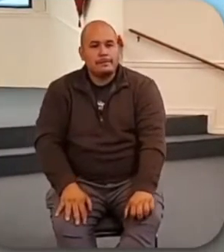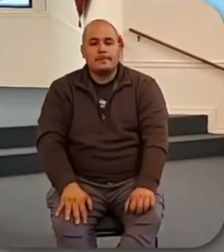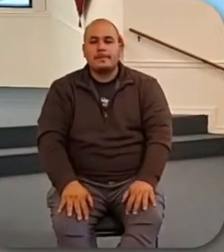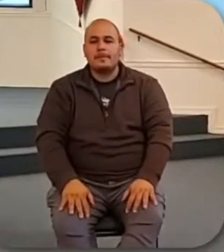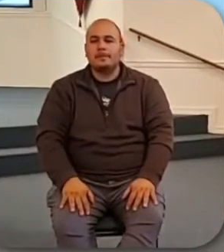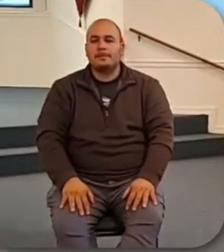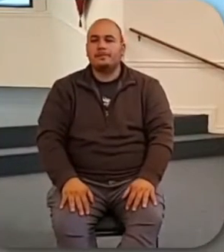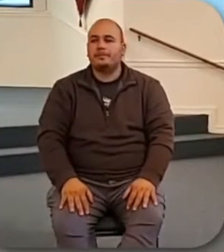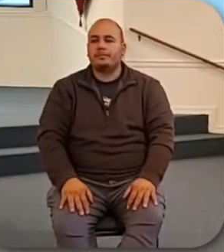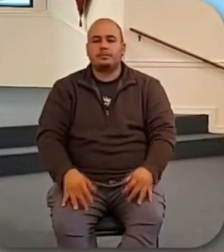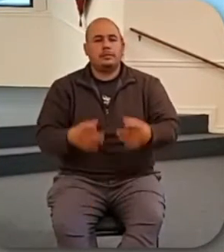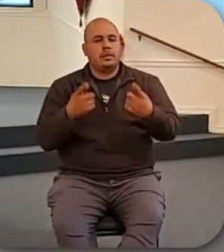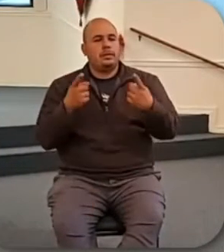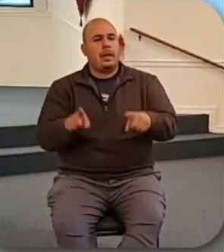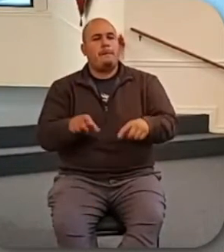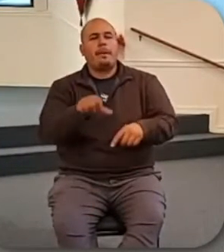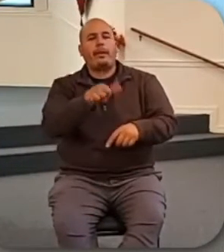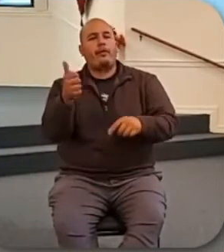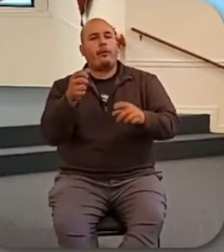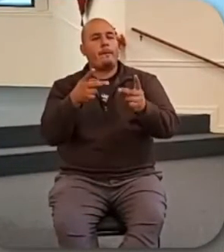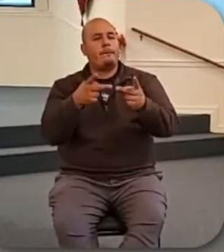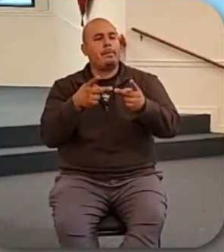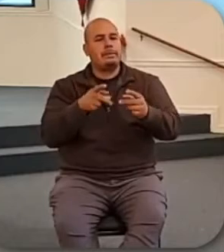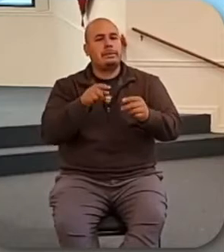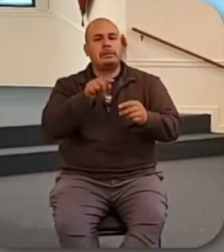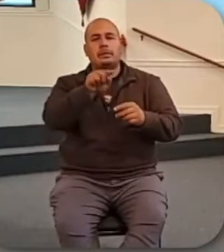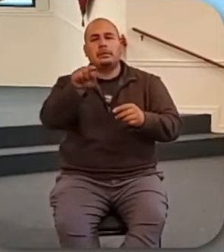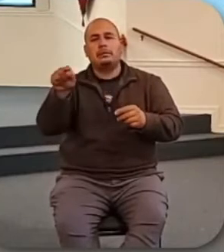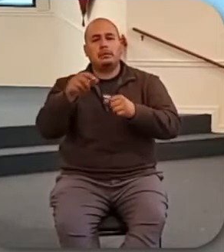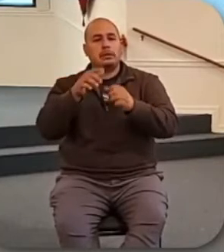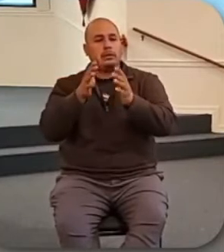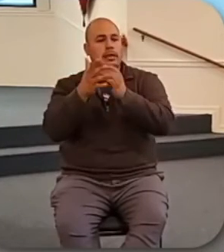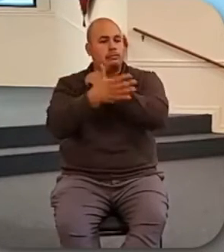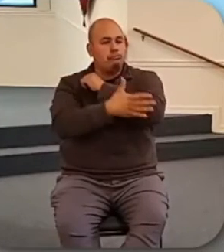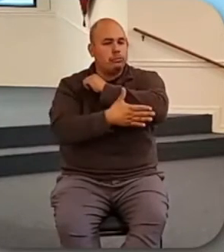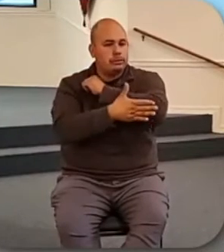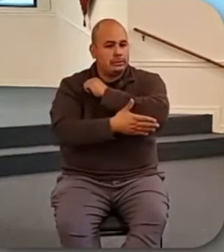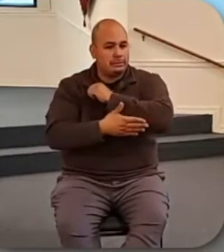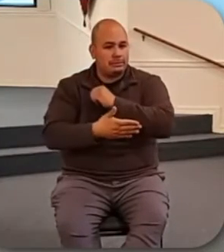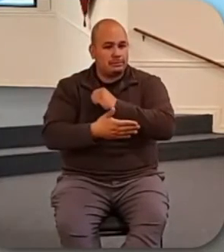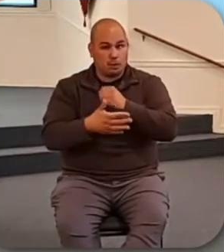And it's happened elsewhere. So it's not unrealistic to say, what if it happened here?